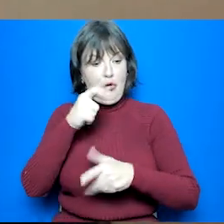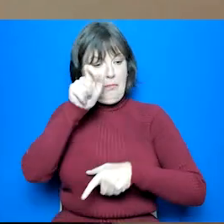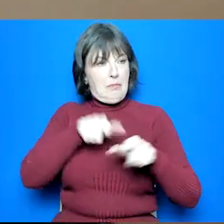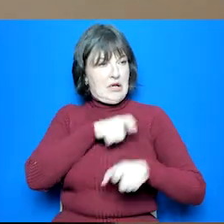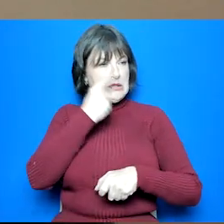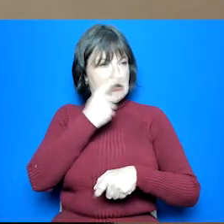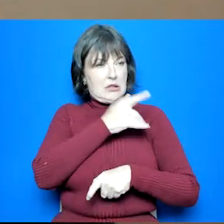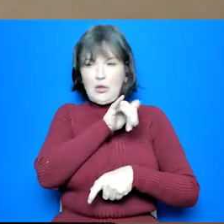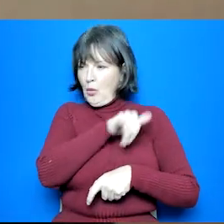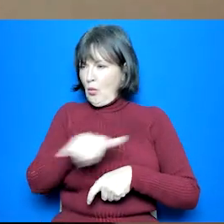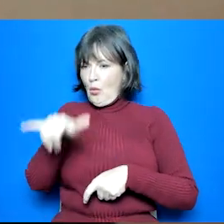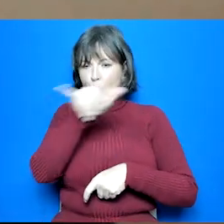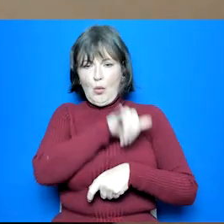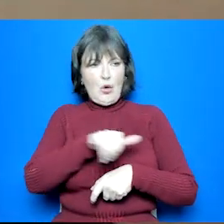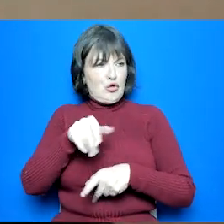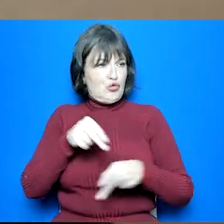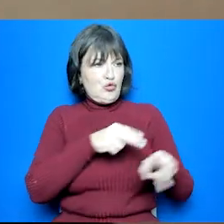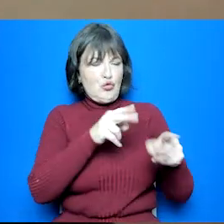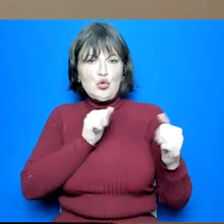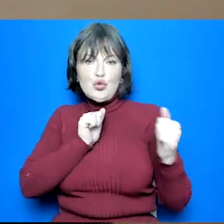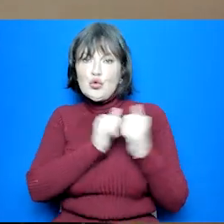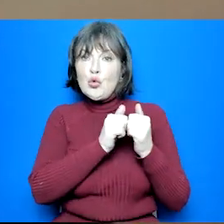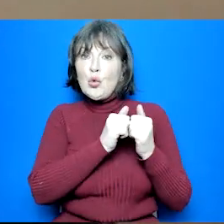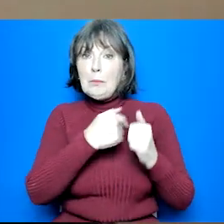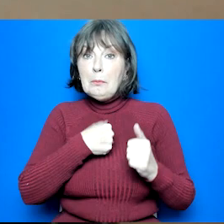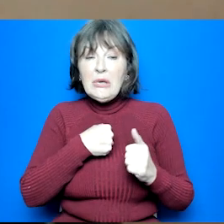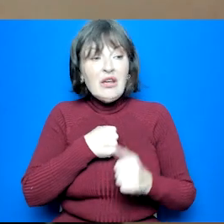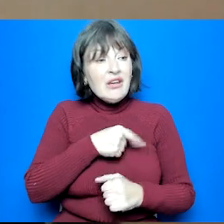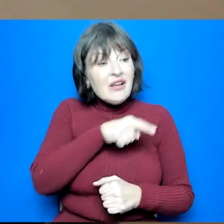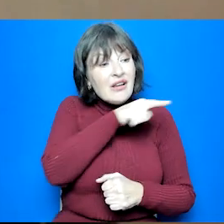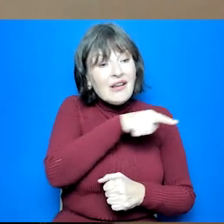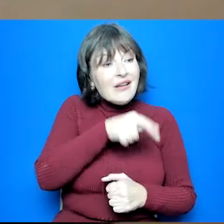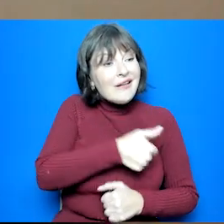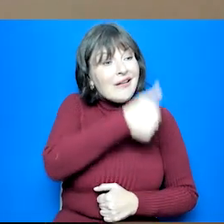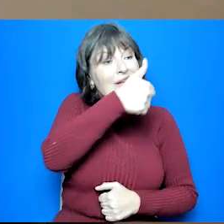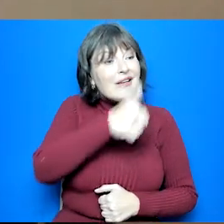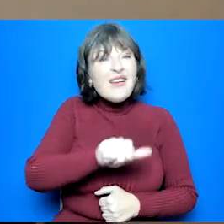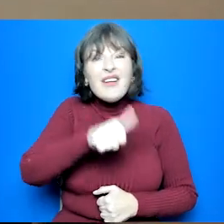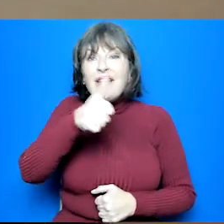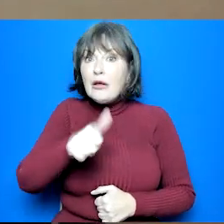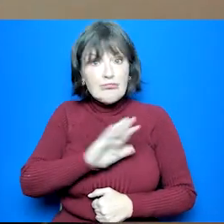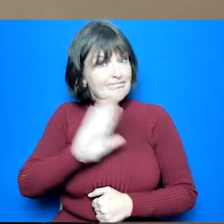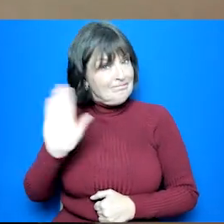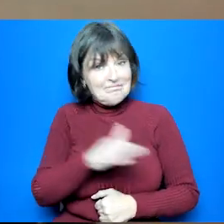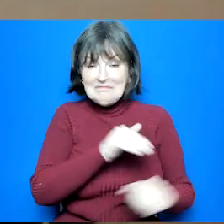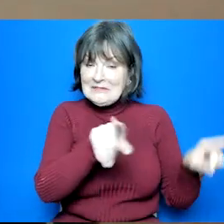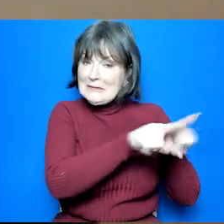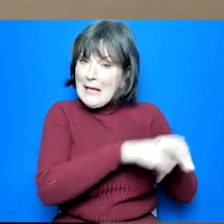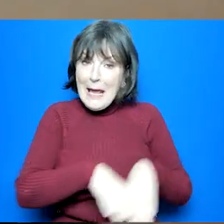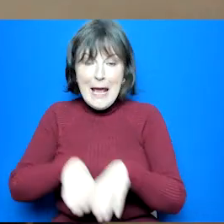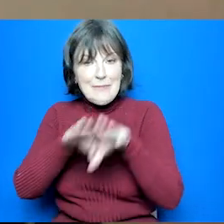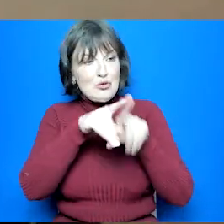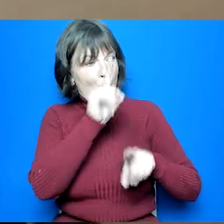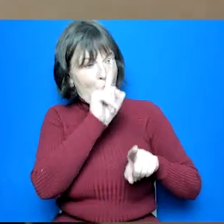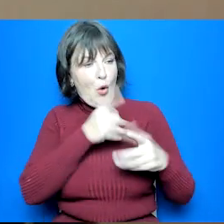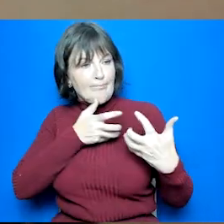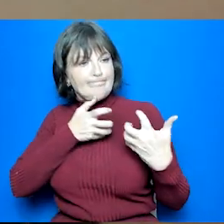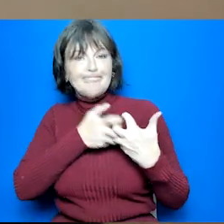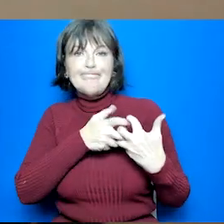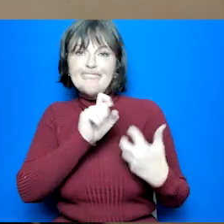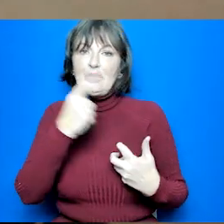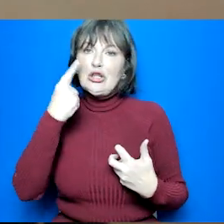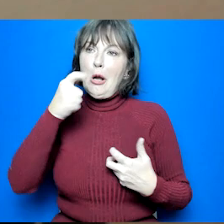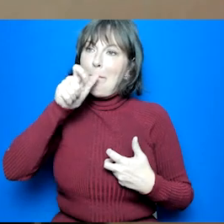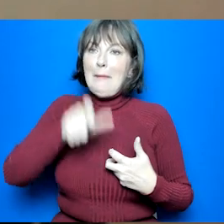them. One of these paths is not better than the other. As your young person progresses through school they'll get more advice on this